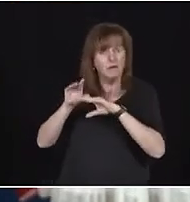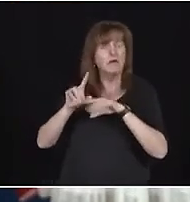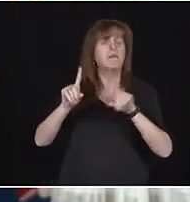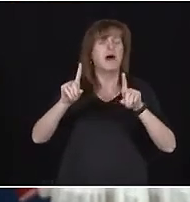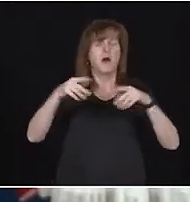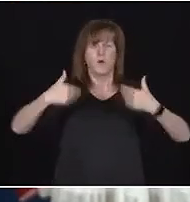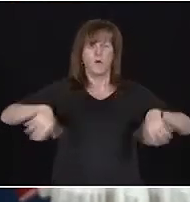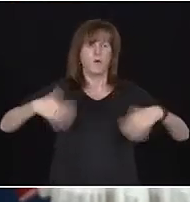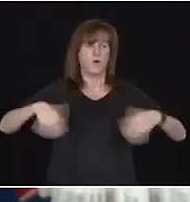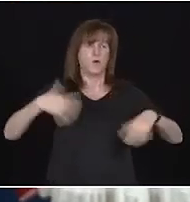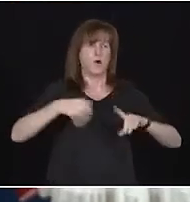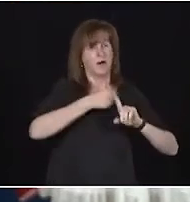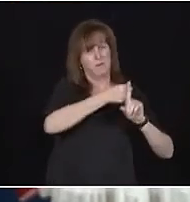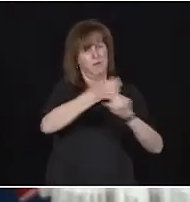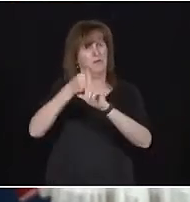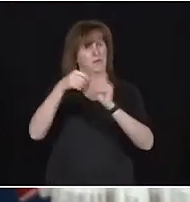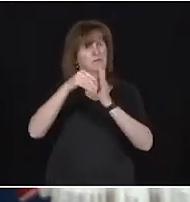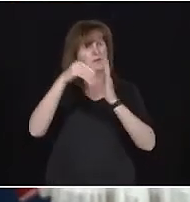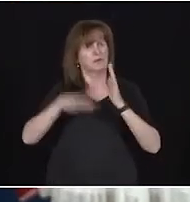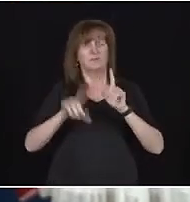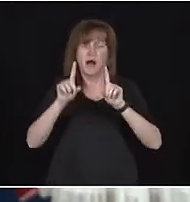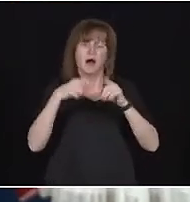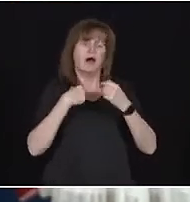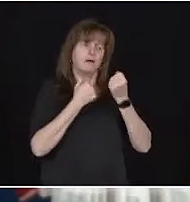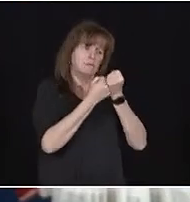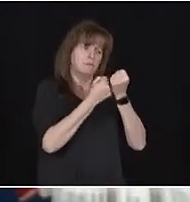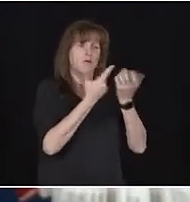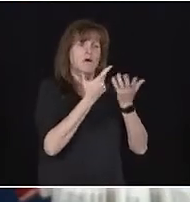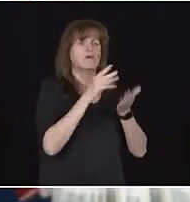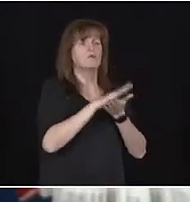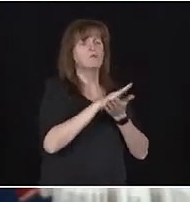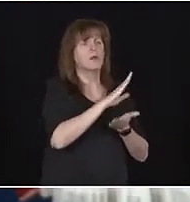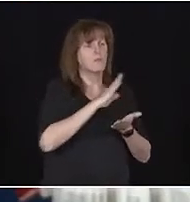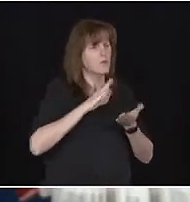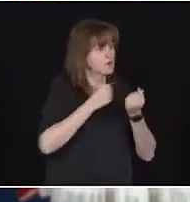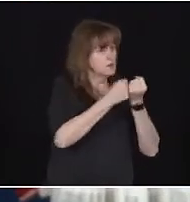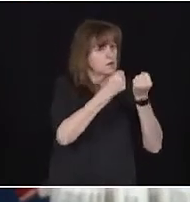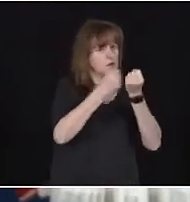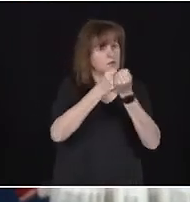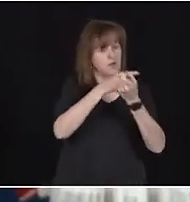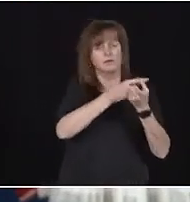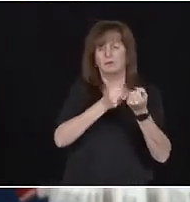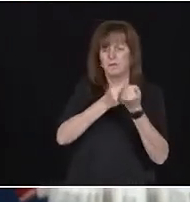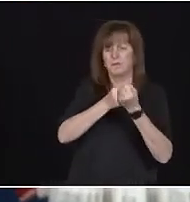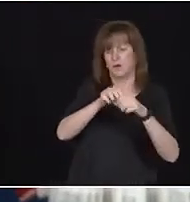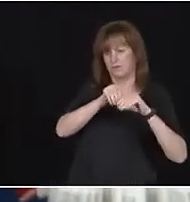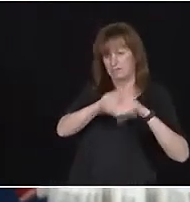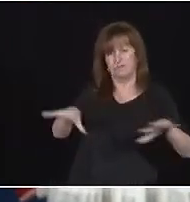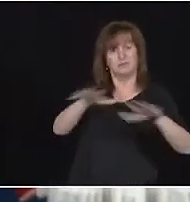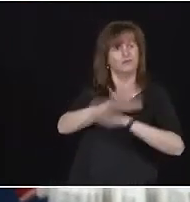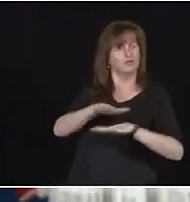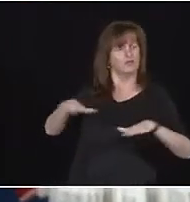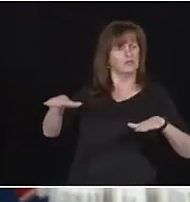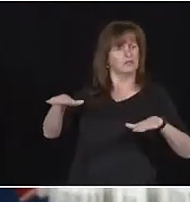on their important work. We are also scaling up our summer learning program. Although schools will remain closed for the